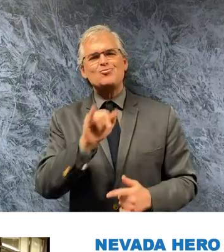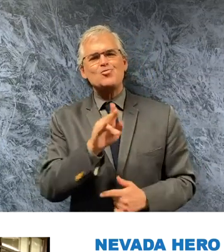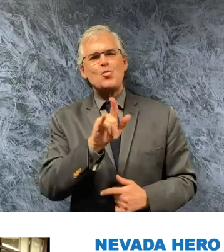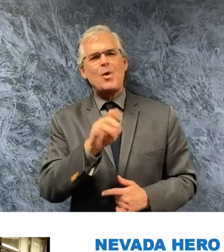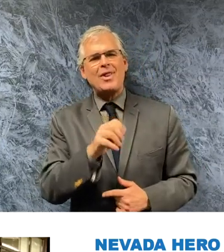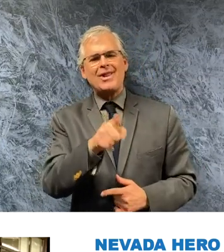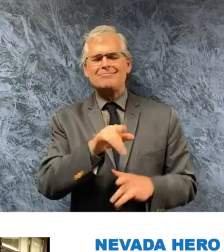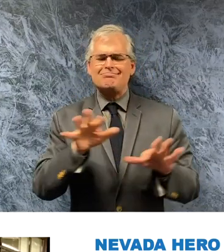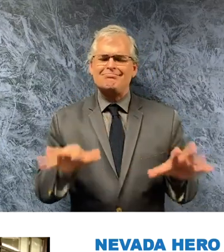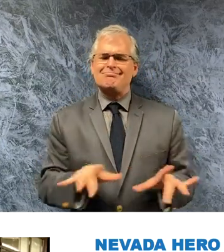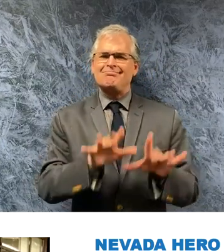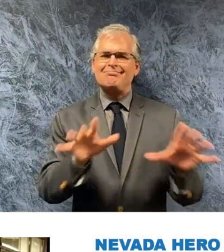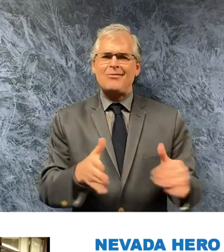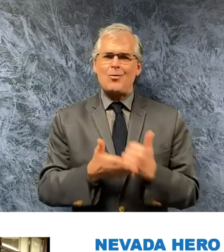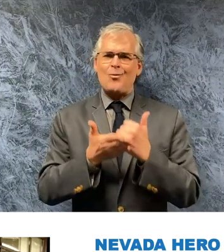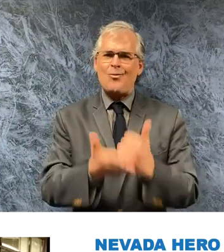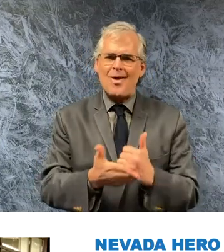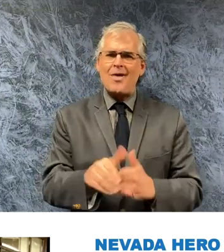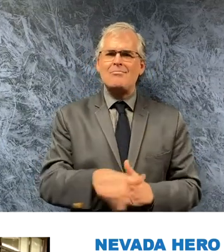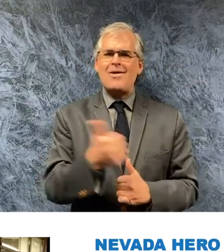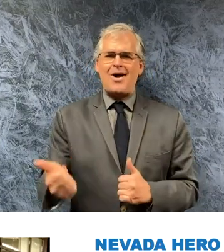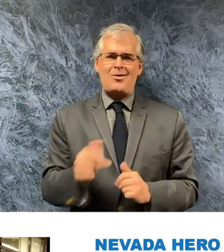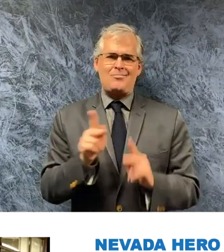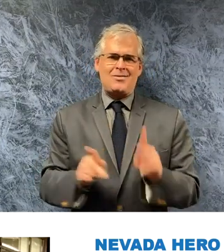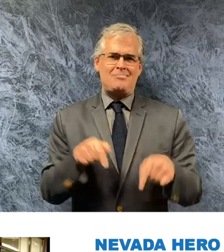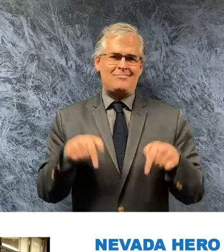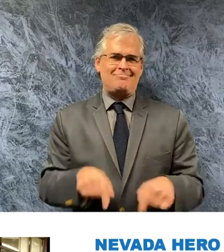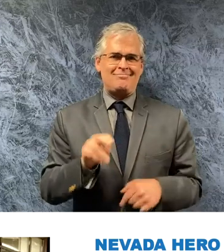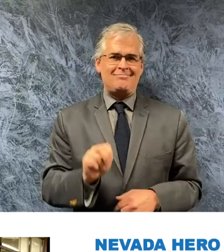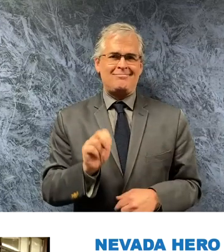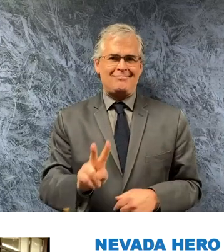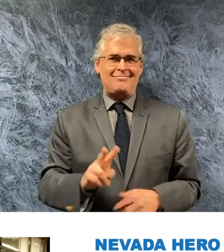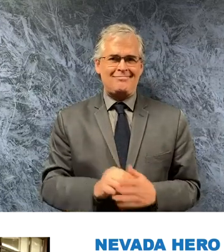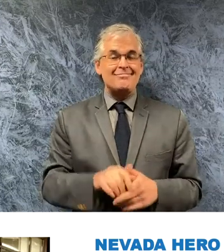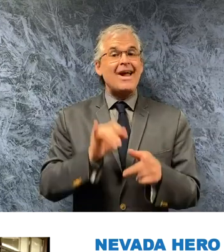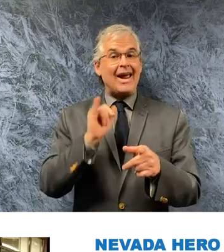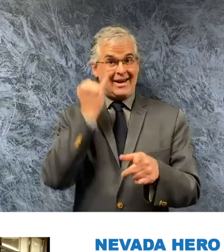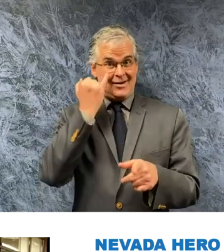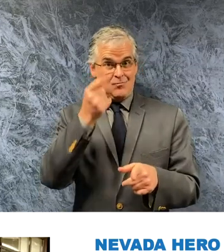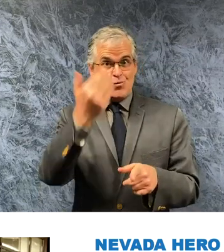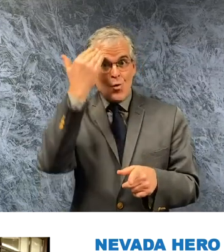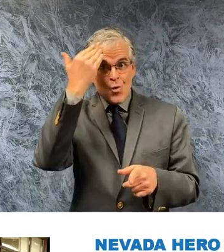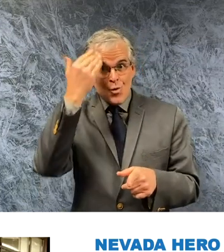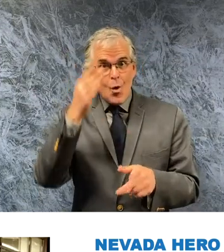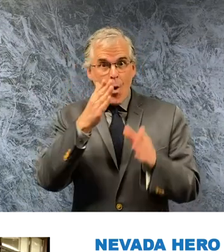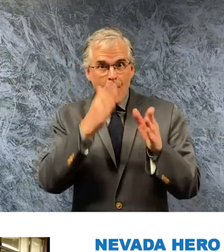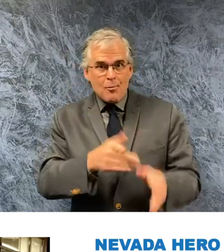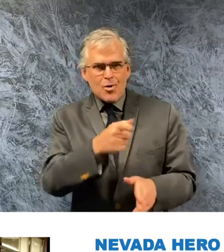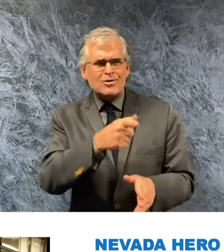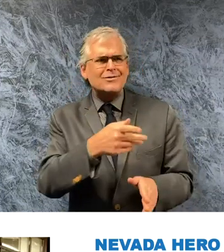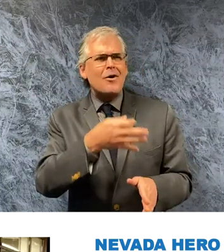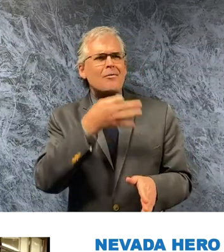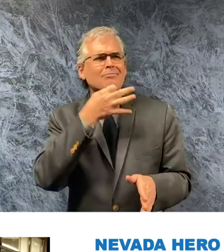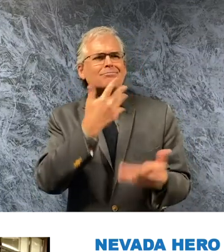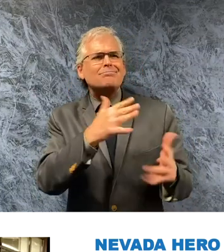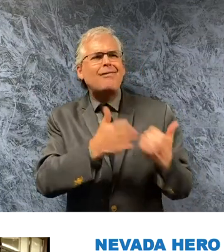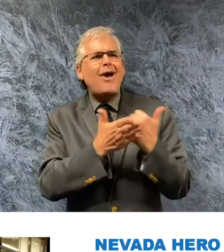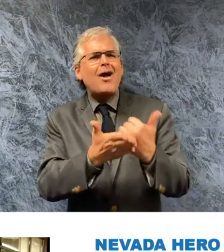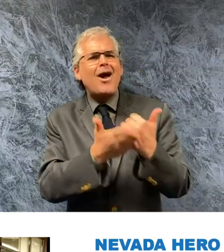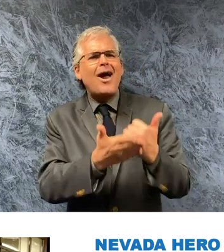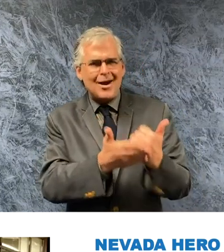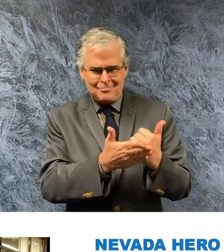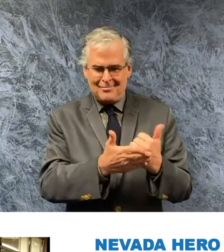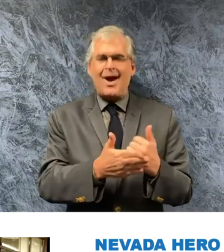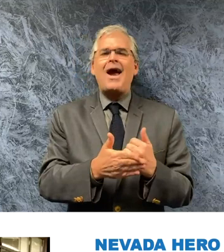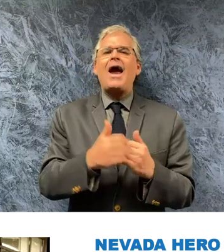doing to help your fellow nevadans again if you know of a fellow nevadan to nominate please email hero of the day at